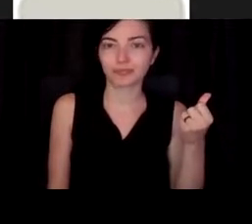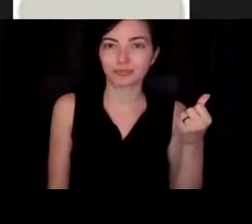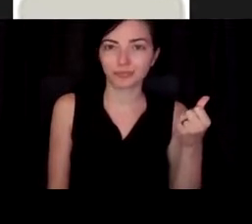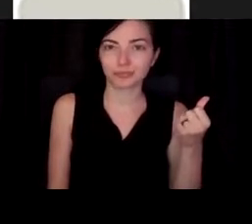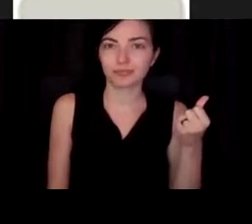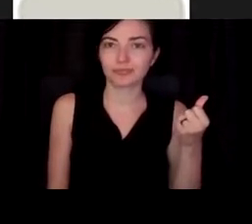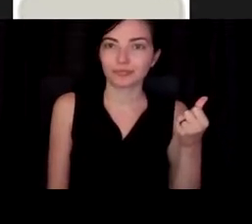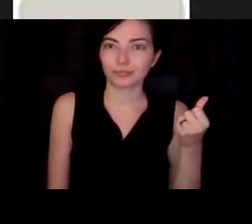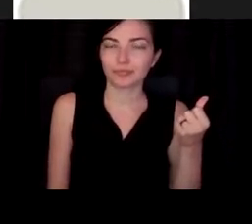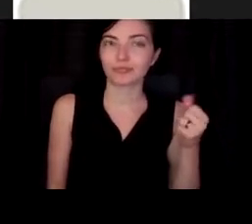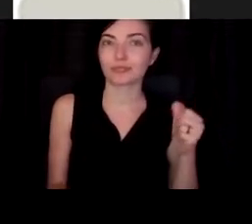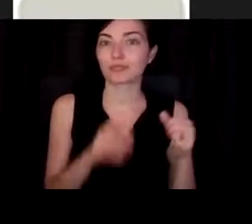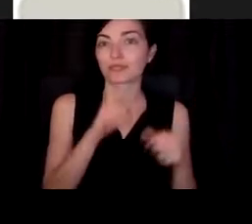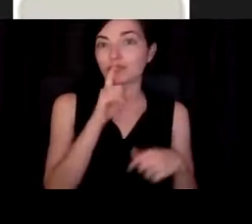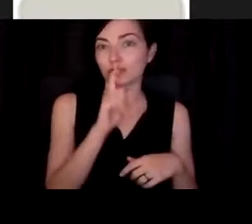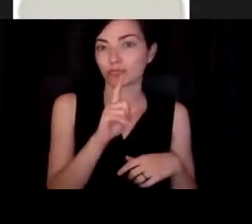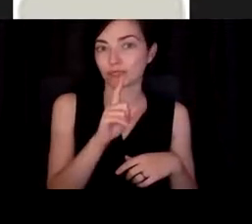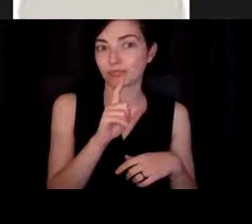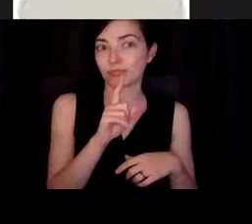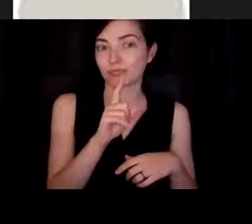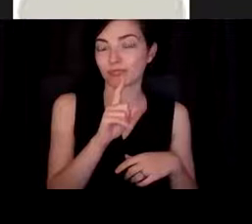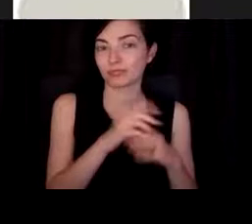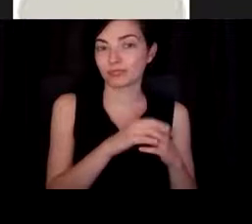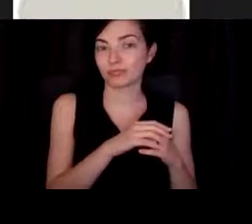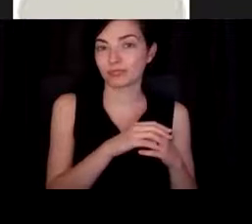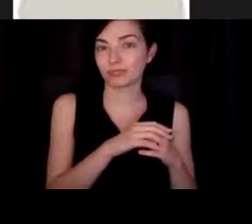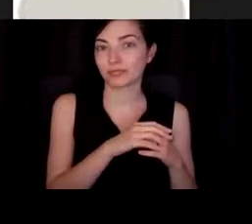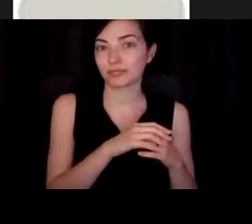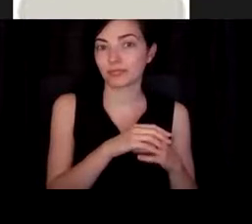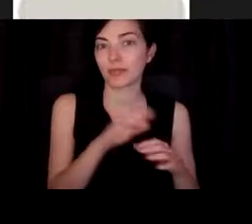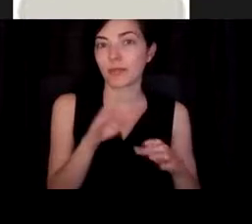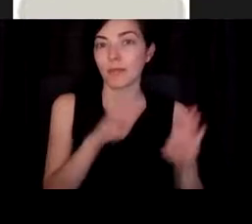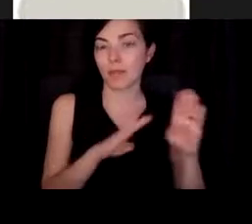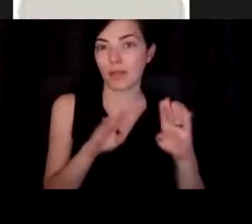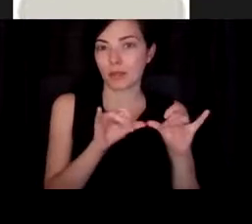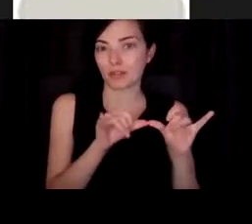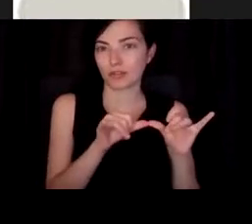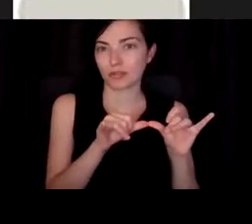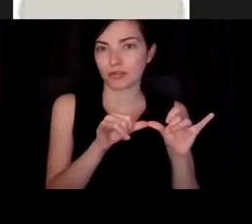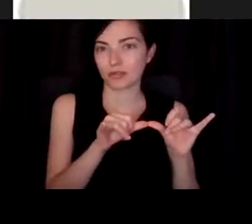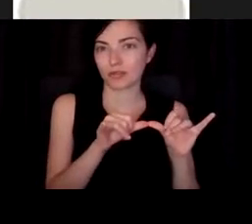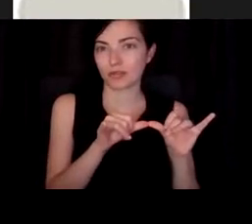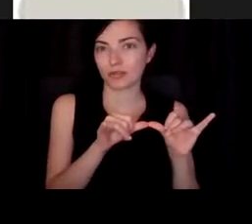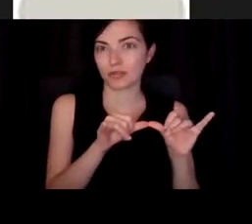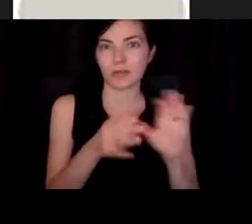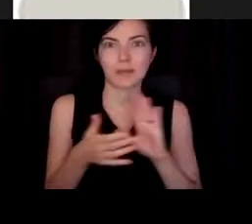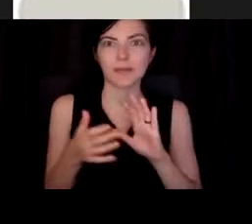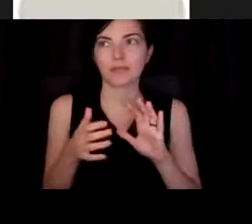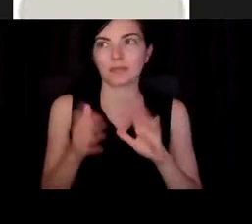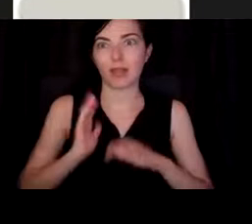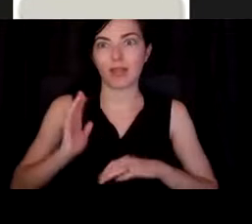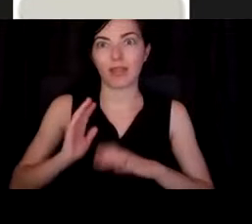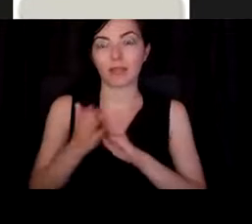And it was really formed that bioengineering was becoming its own discipline and